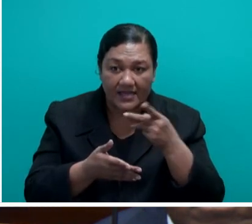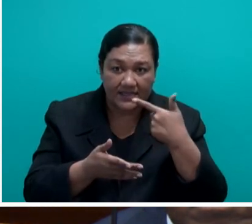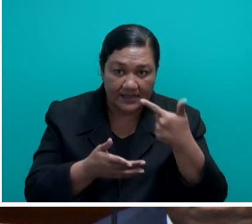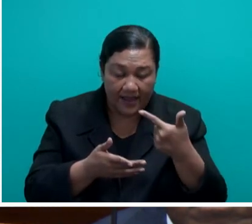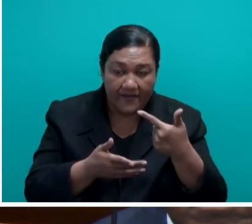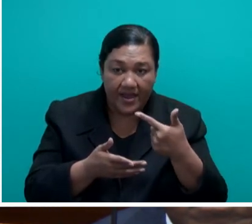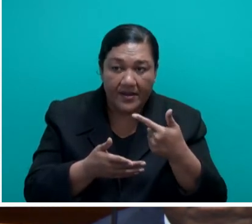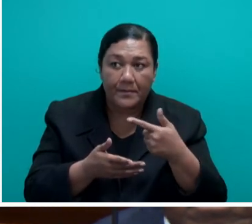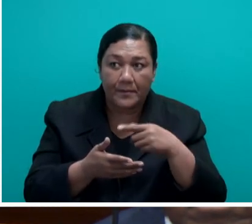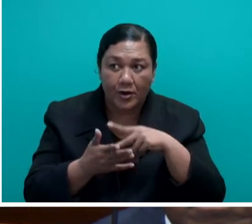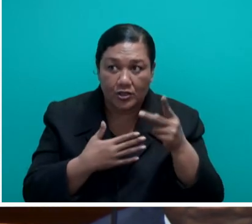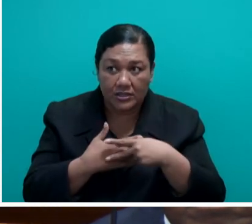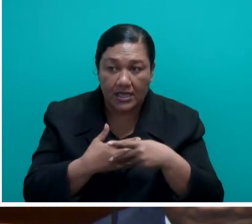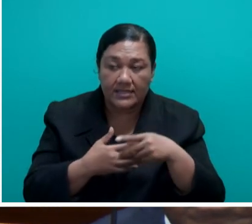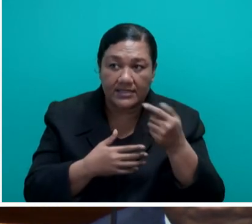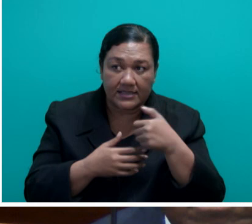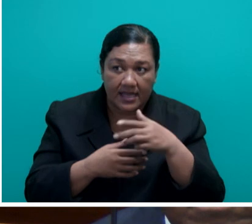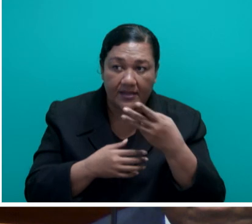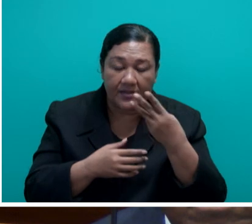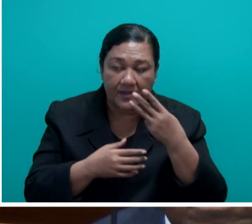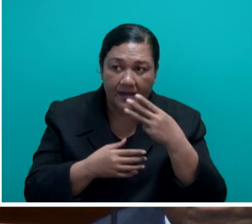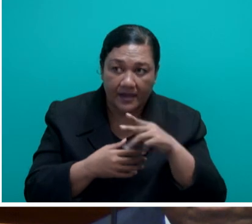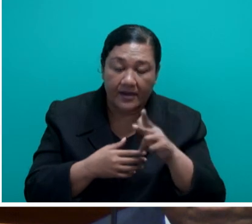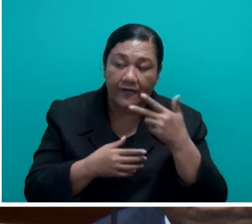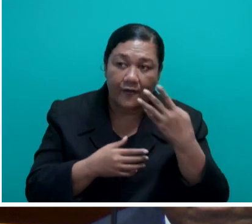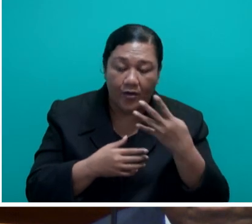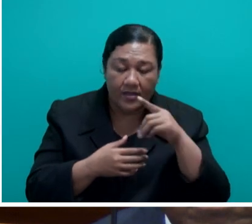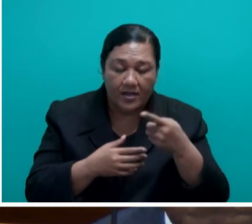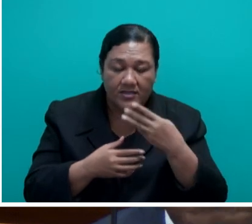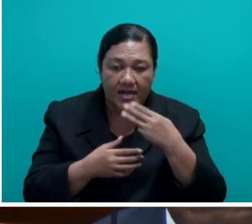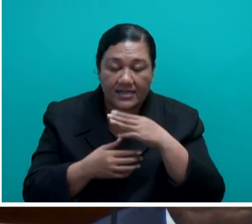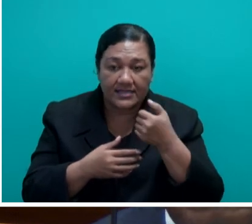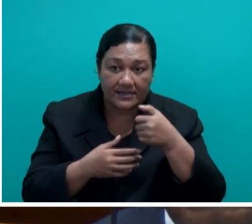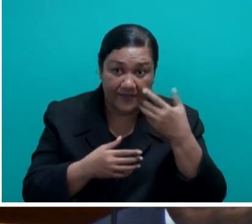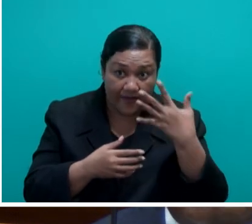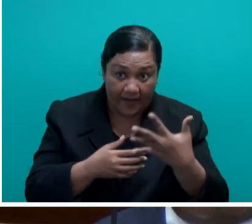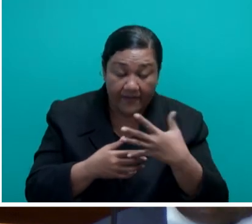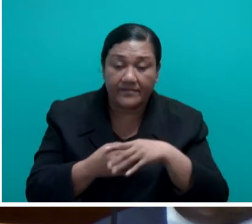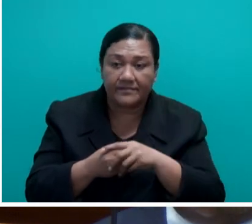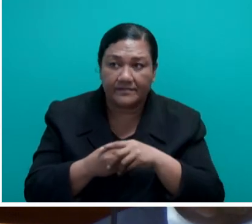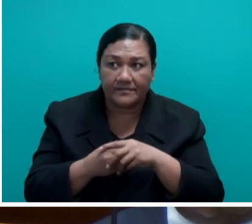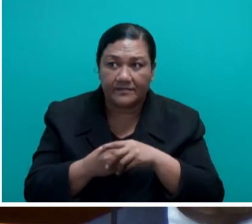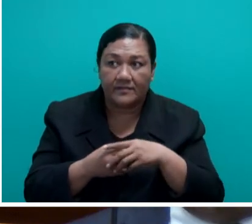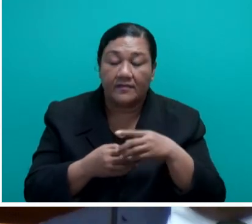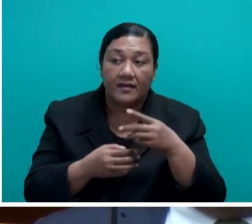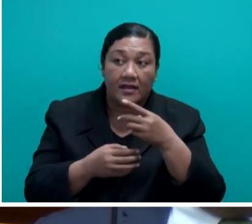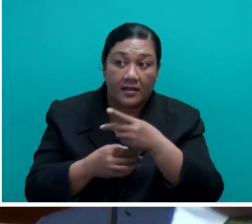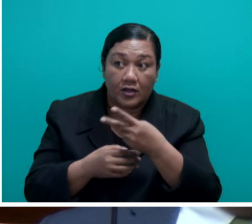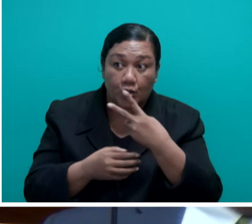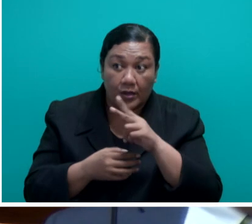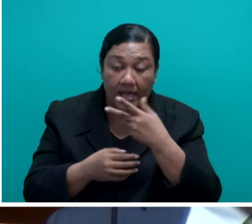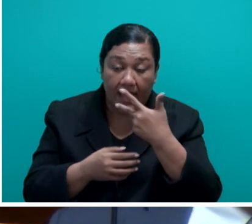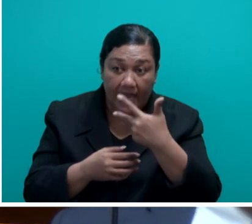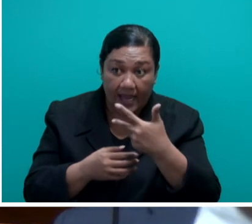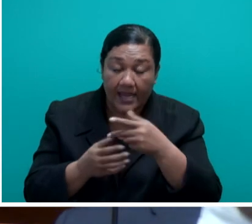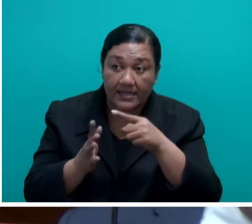for $684,365. Commissioner Eastern Division, 28 projects